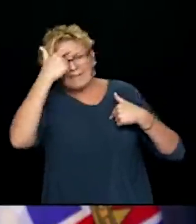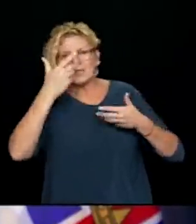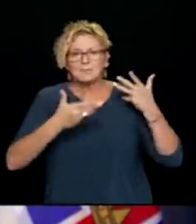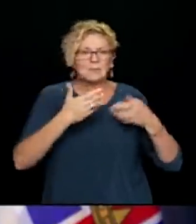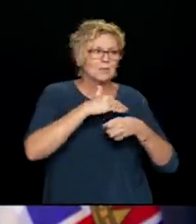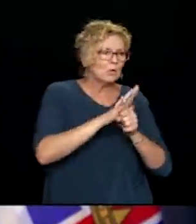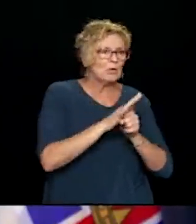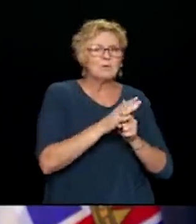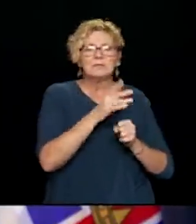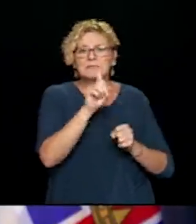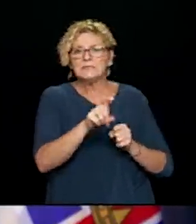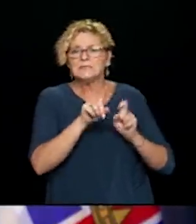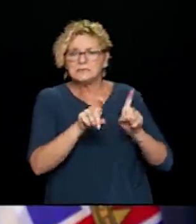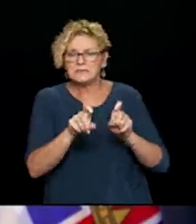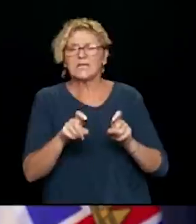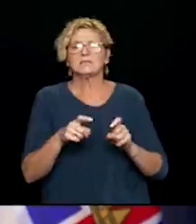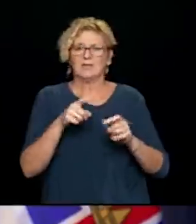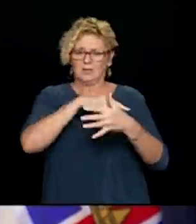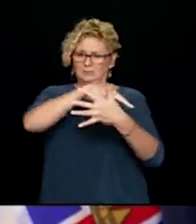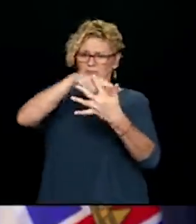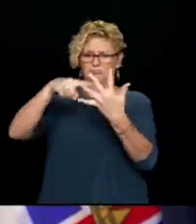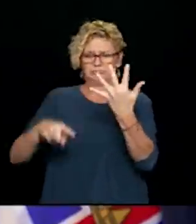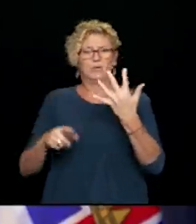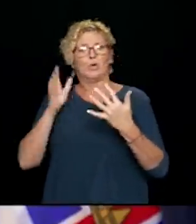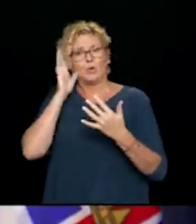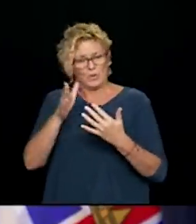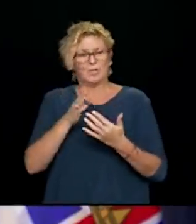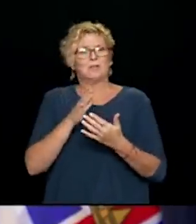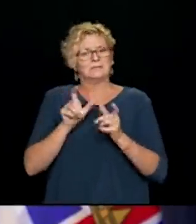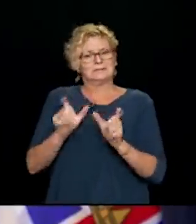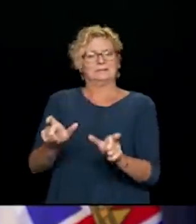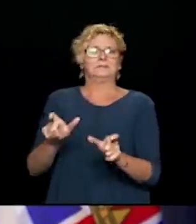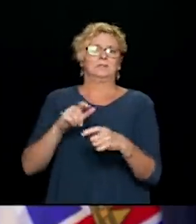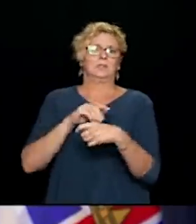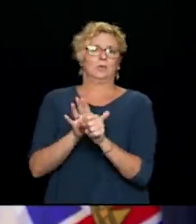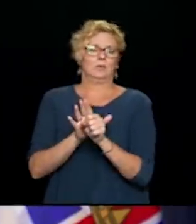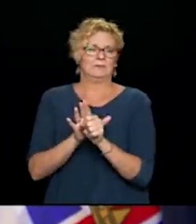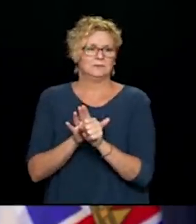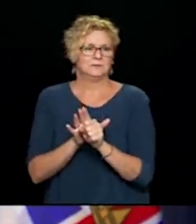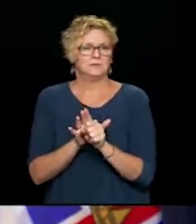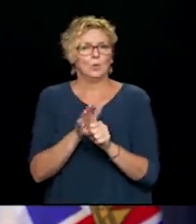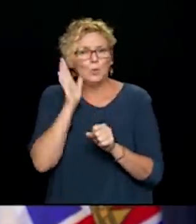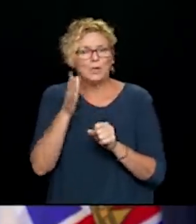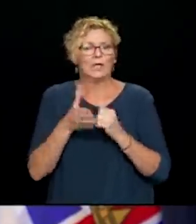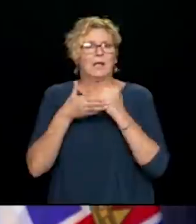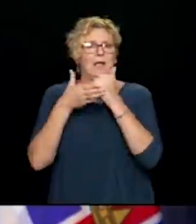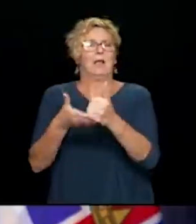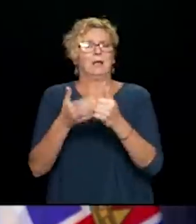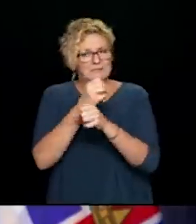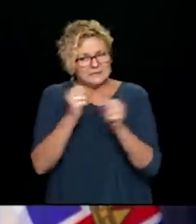know and contacting them when we sick or we think we may be sick with COVID-19 stops the spread and saves lives.